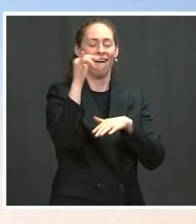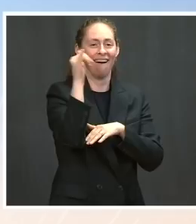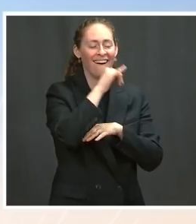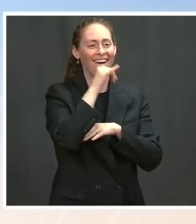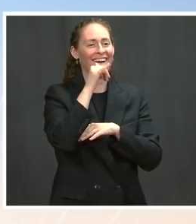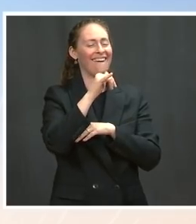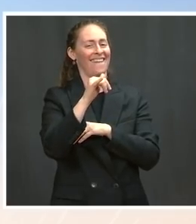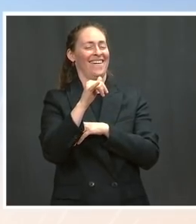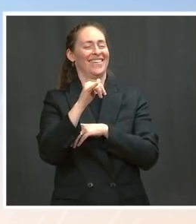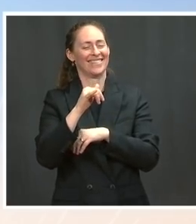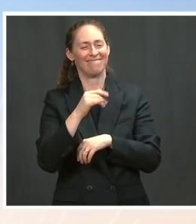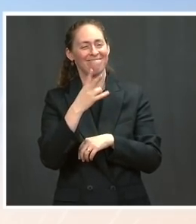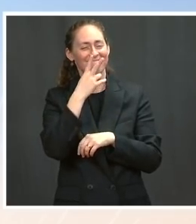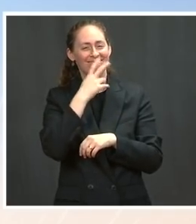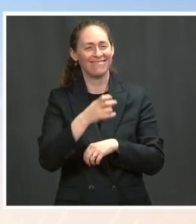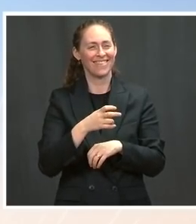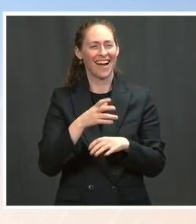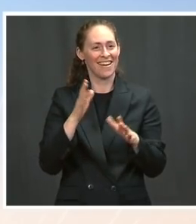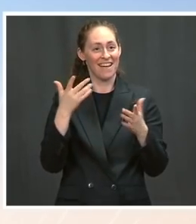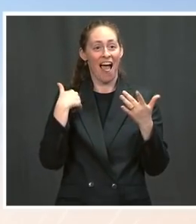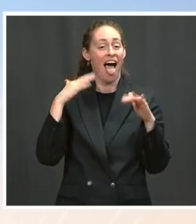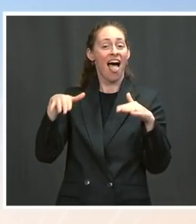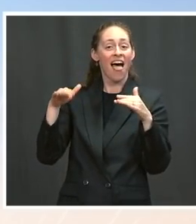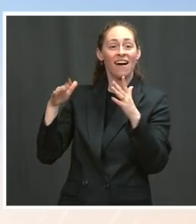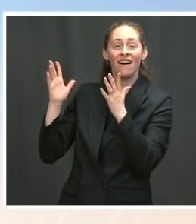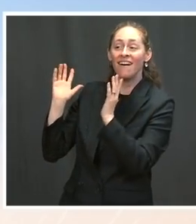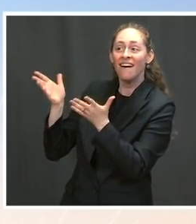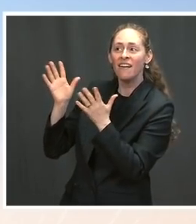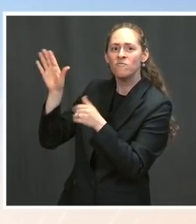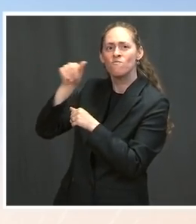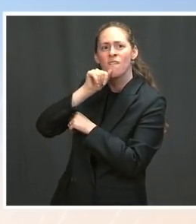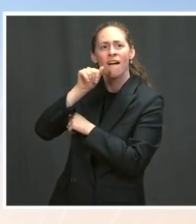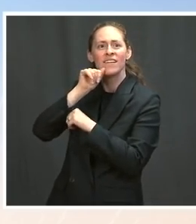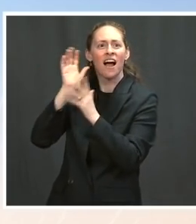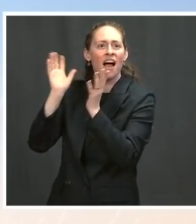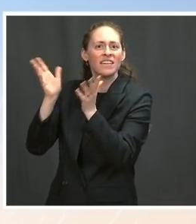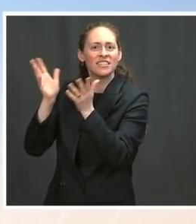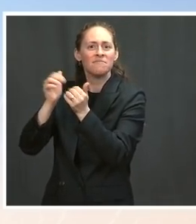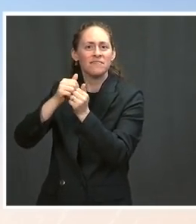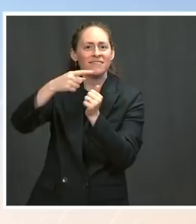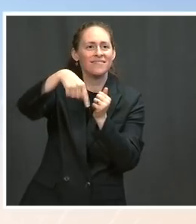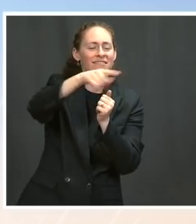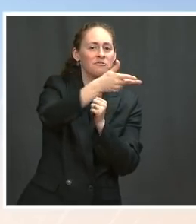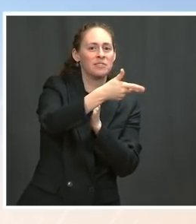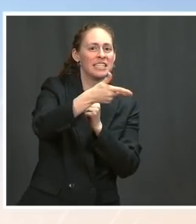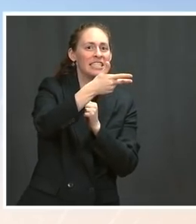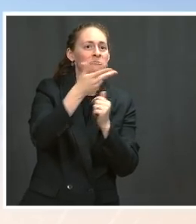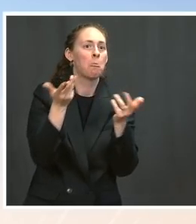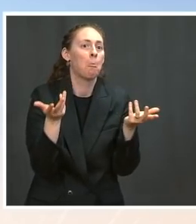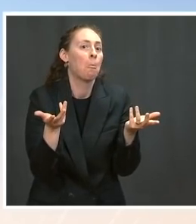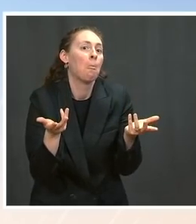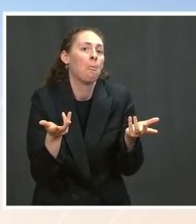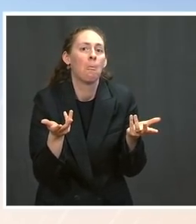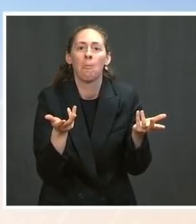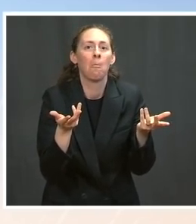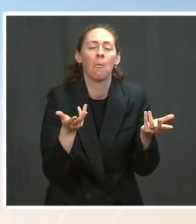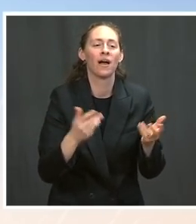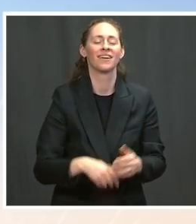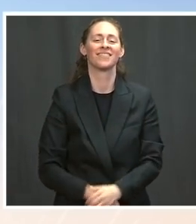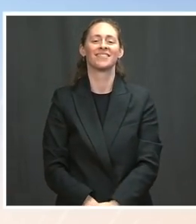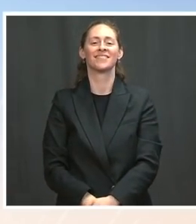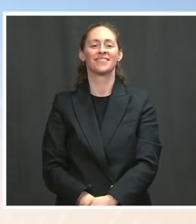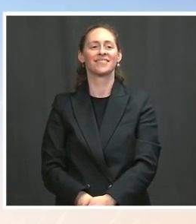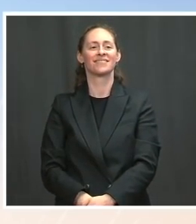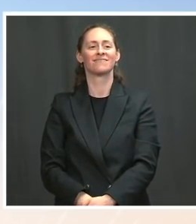the President about his specific private conversation with them. Certainly, they could speak to what they discussed. But the trip yesterday